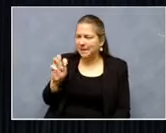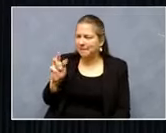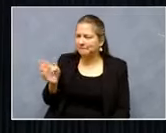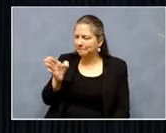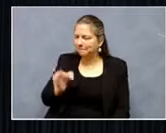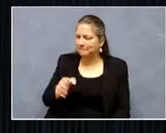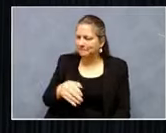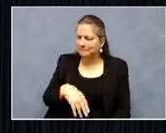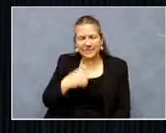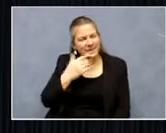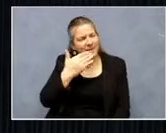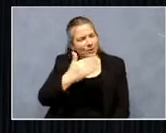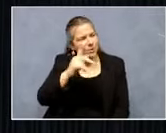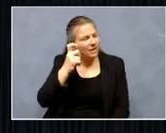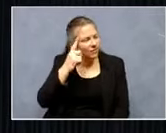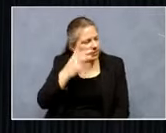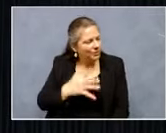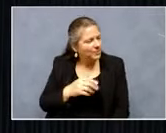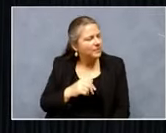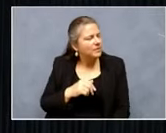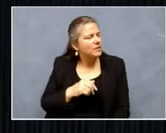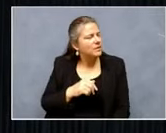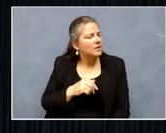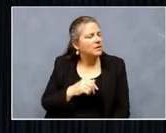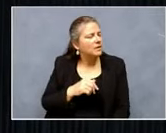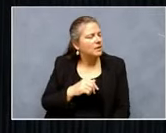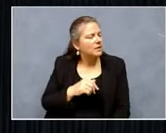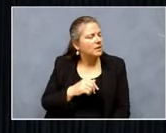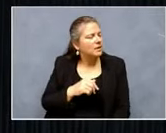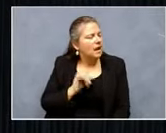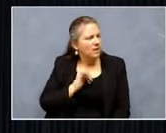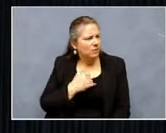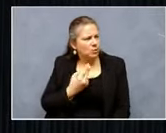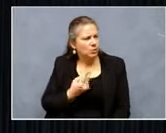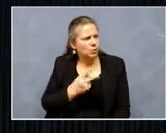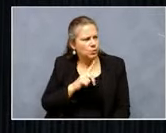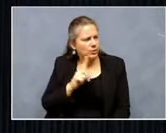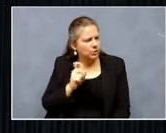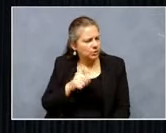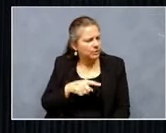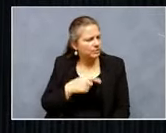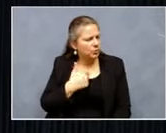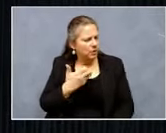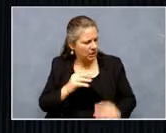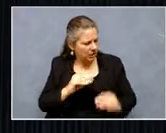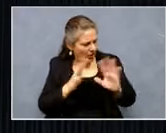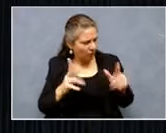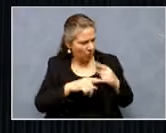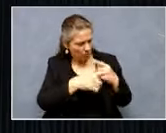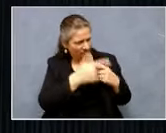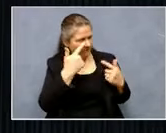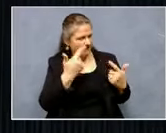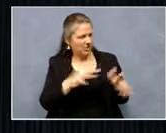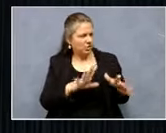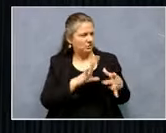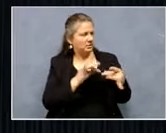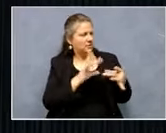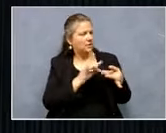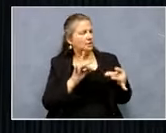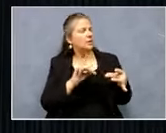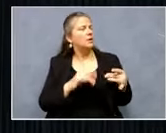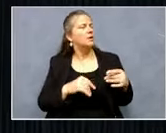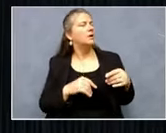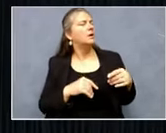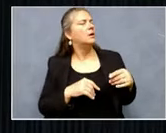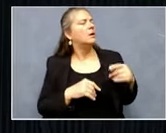thank you. Good afternoon. I've got two clarifications on what you've already spoken about. One of them is